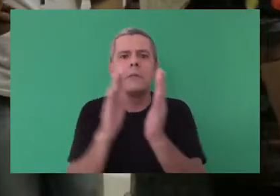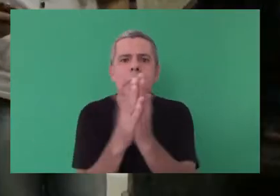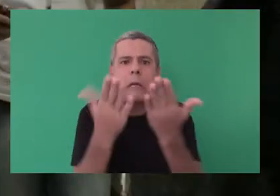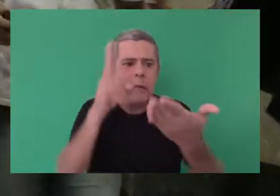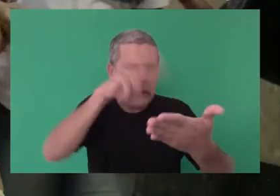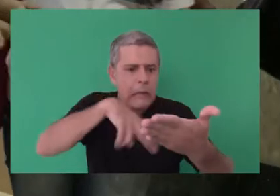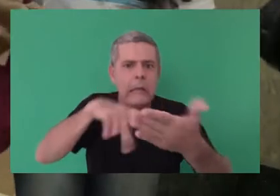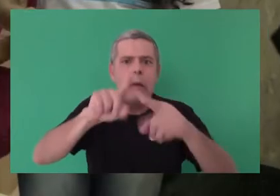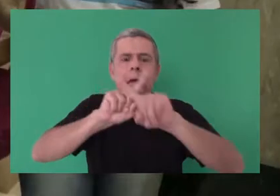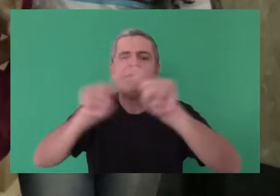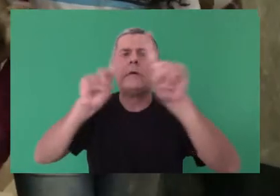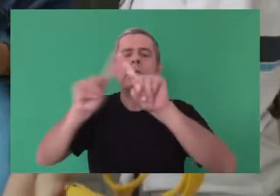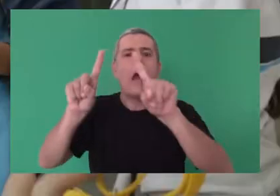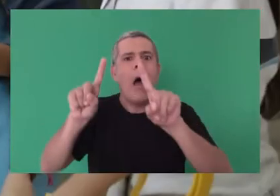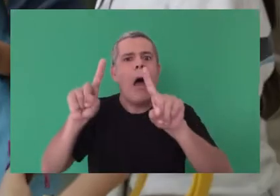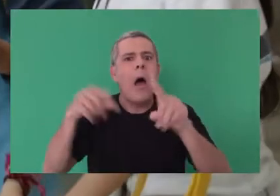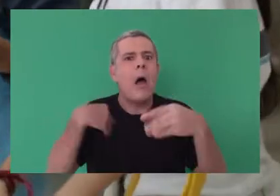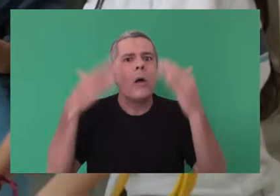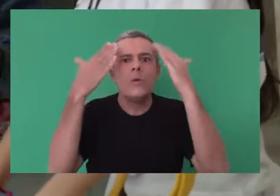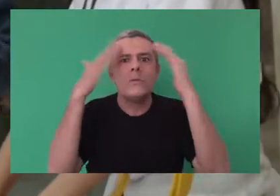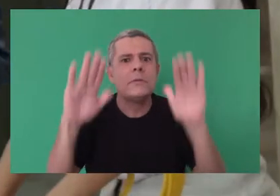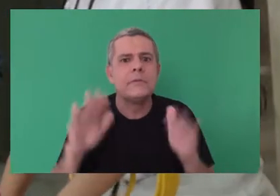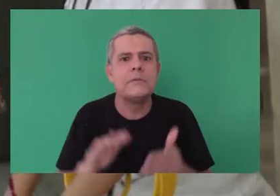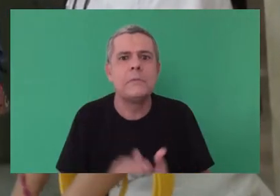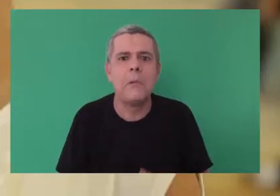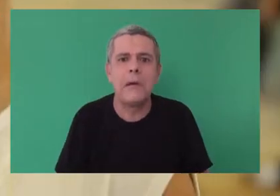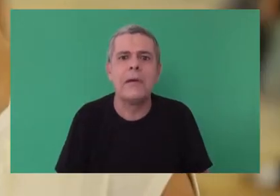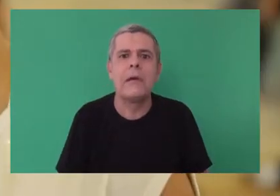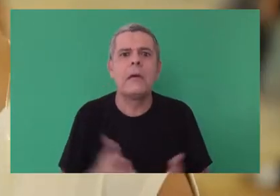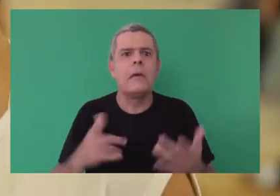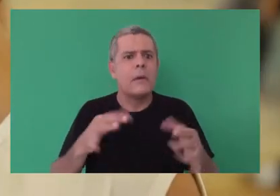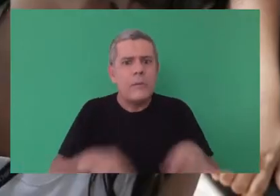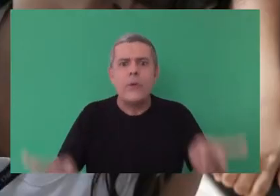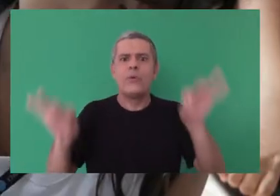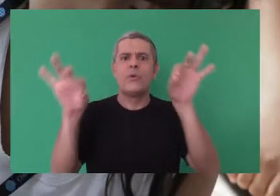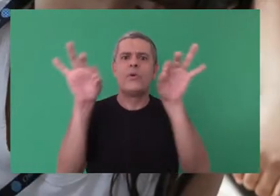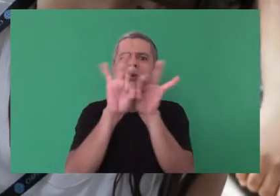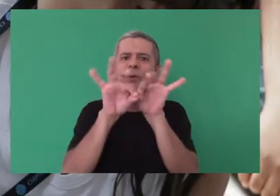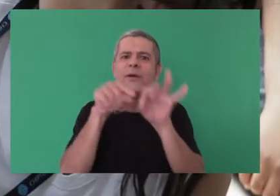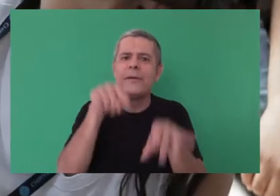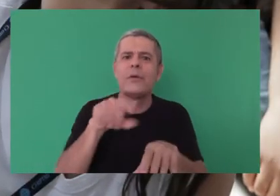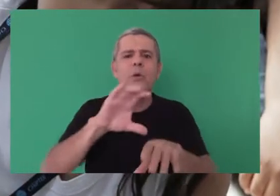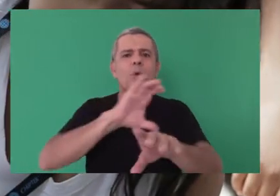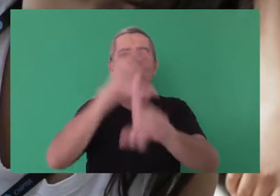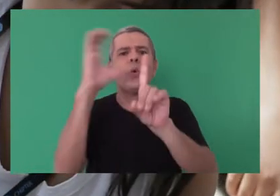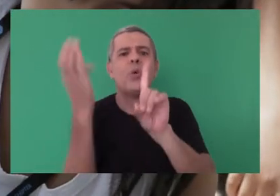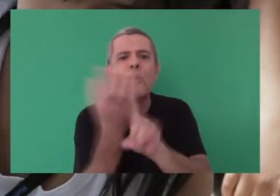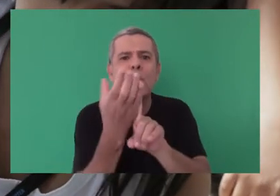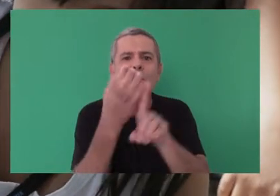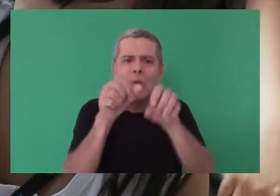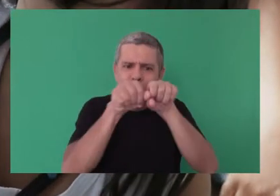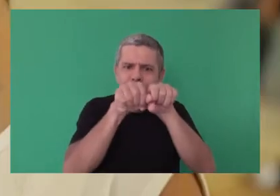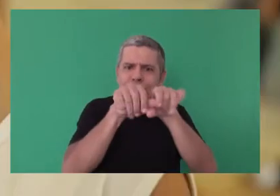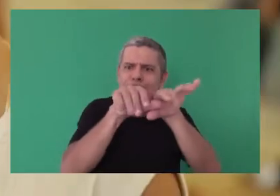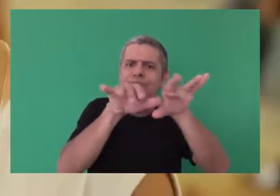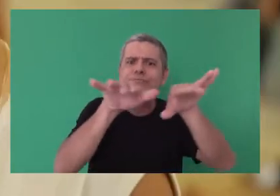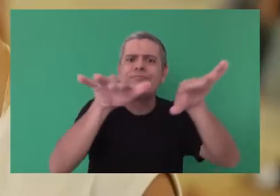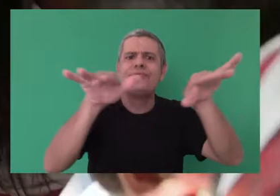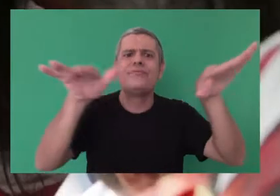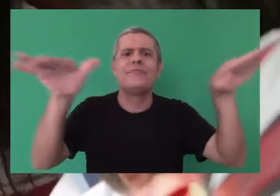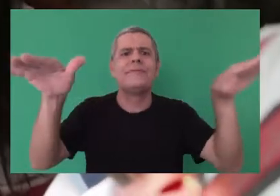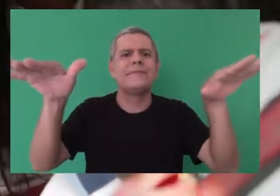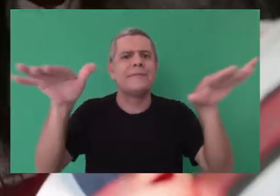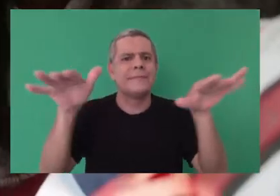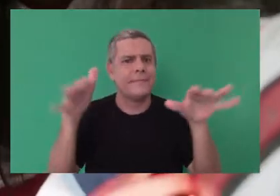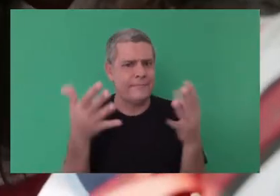The students are in an accessible books installation. Eliel Asaf, student. It's important because culture can be spread. The